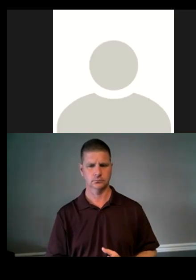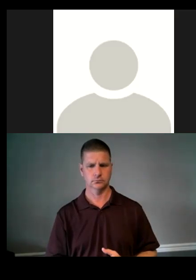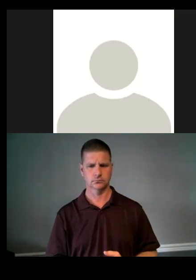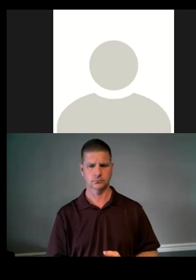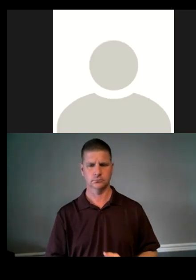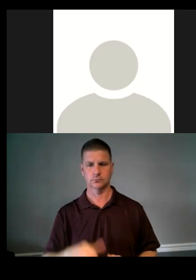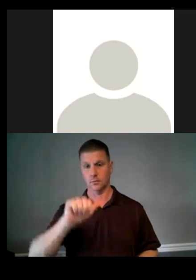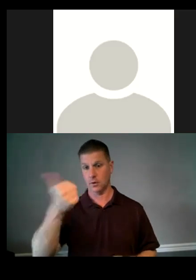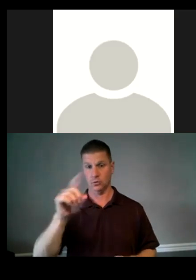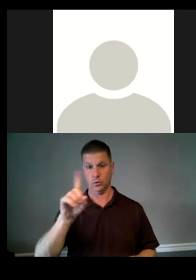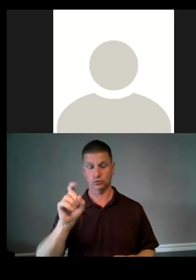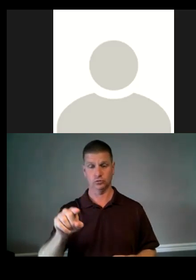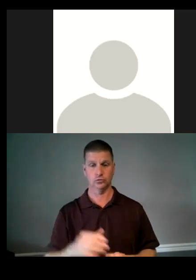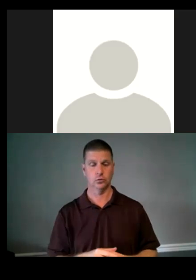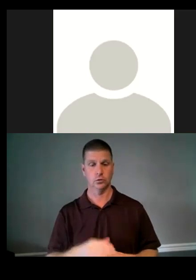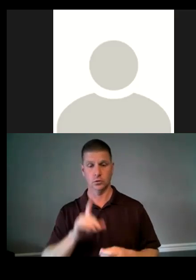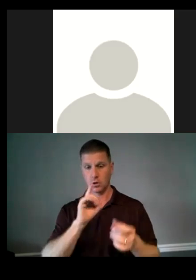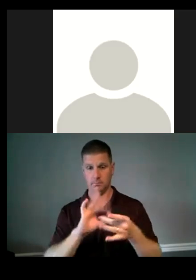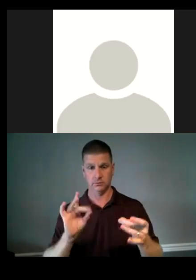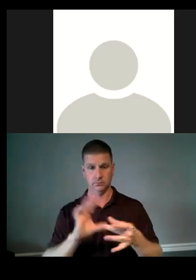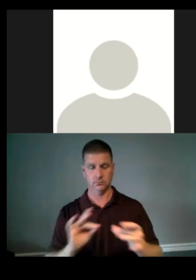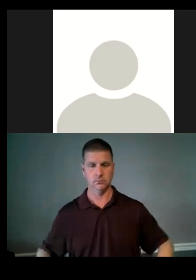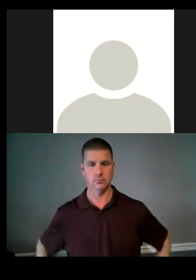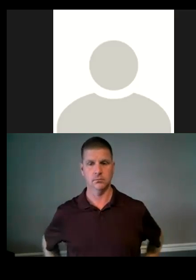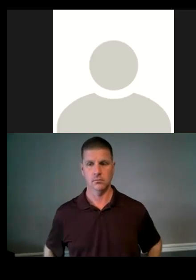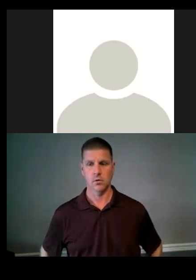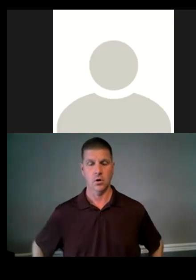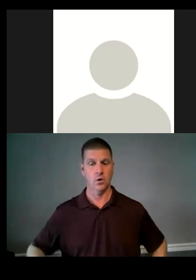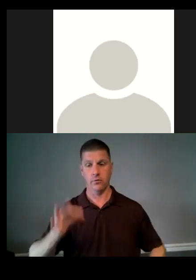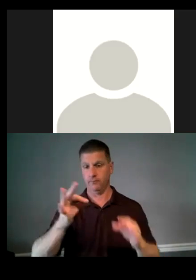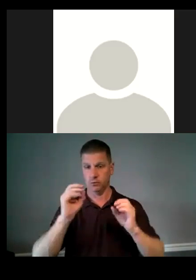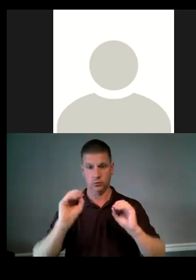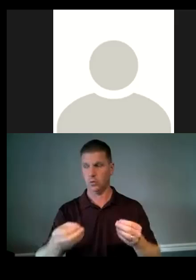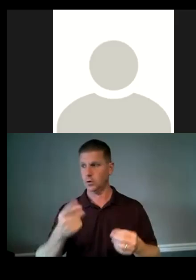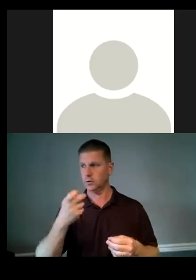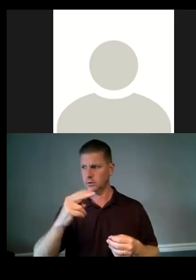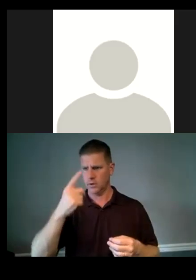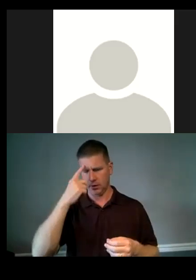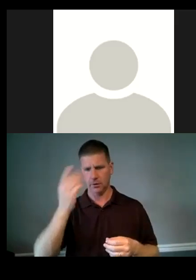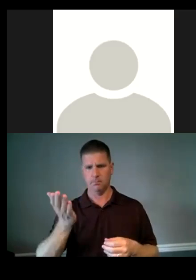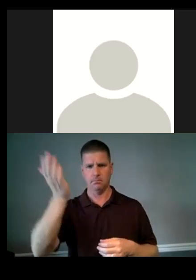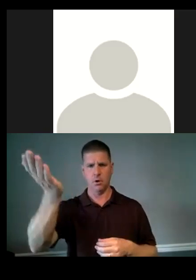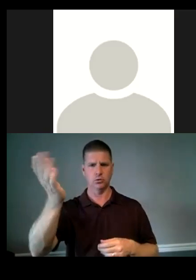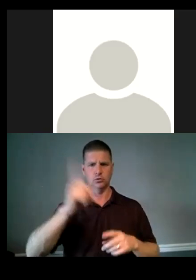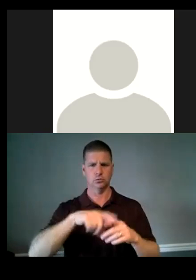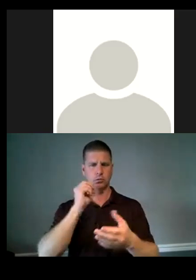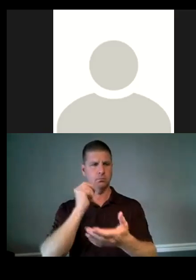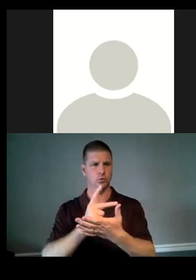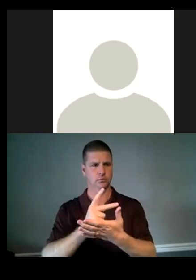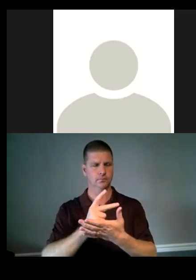Any other questions, comments, and if none, then I think a motion to approve would be in order.